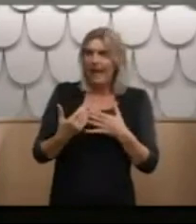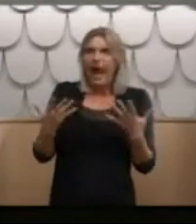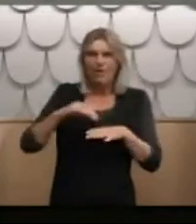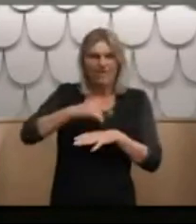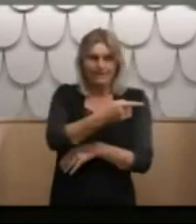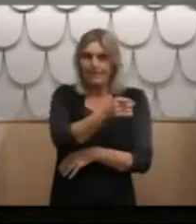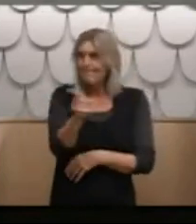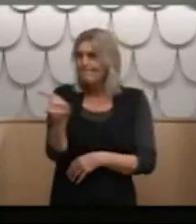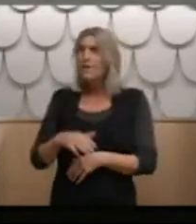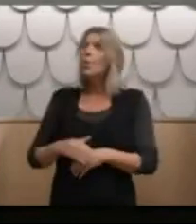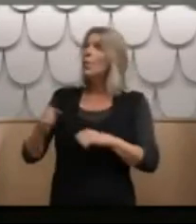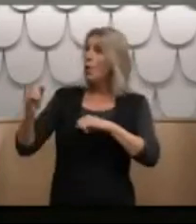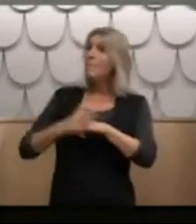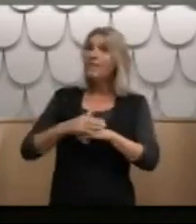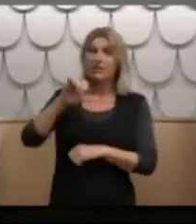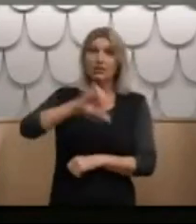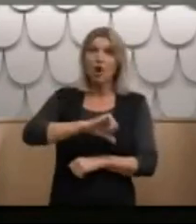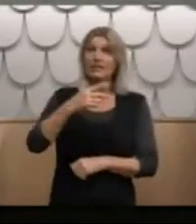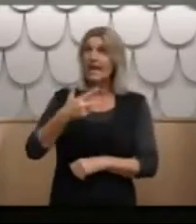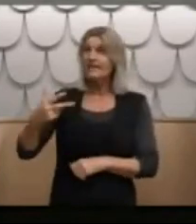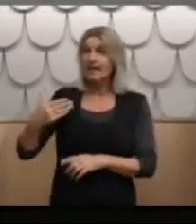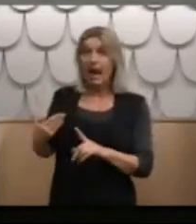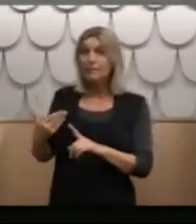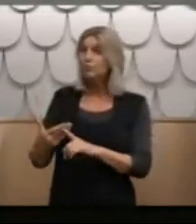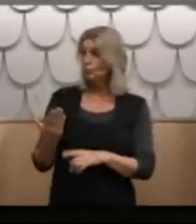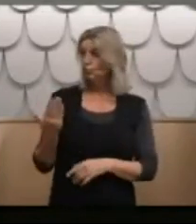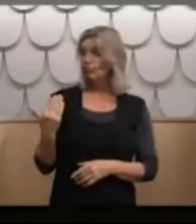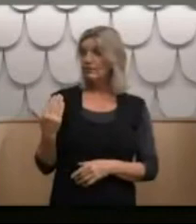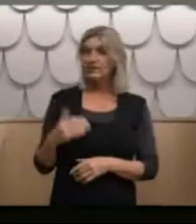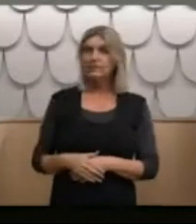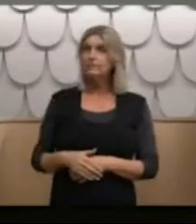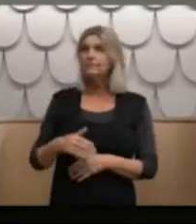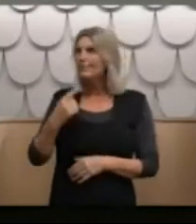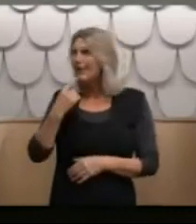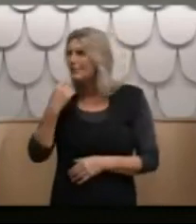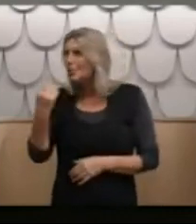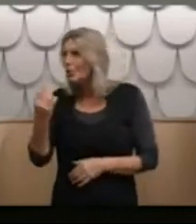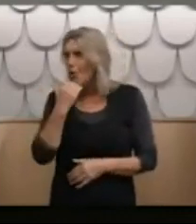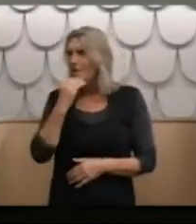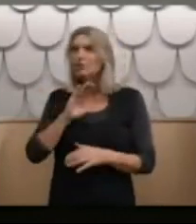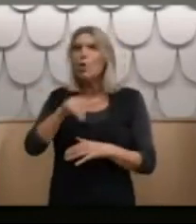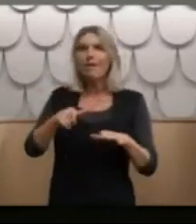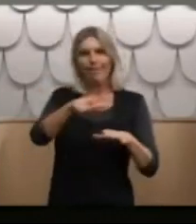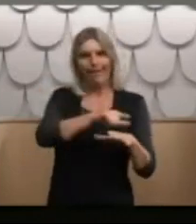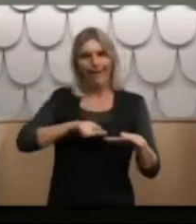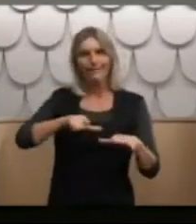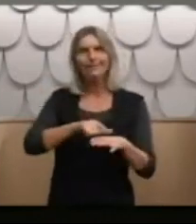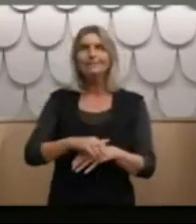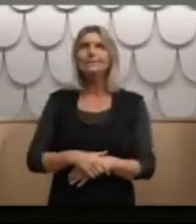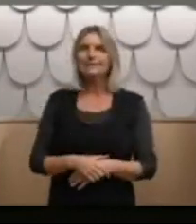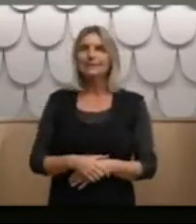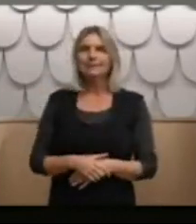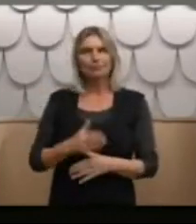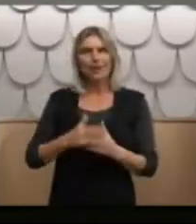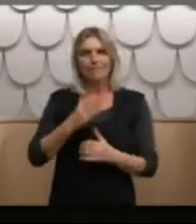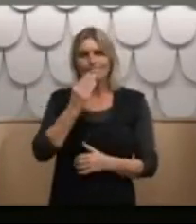We've been married since 1988 and up until recently I haven't told her much about Lake Alice at